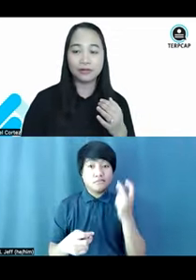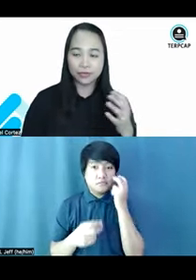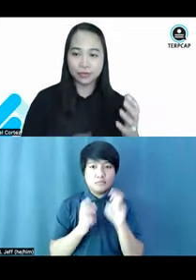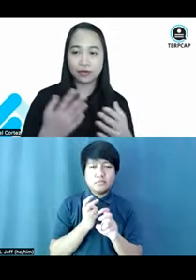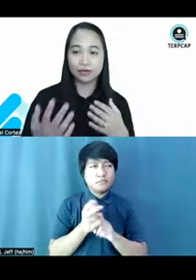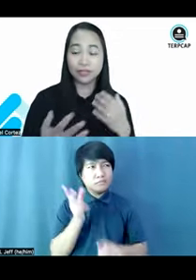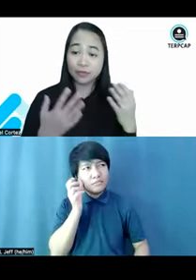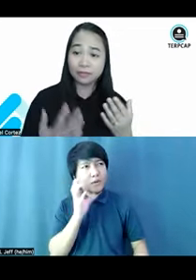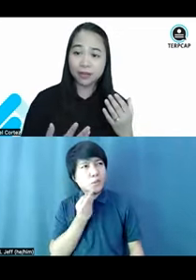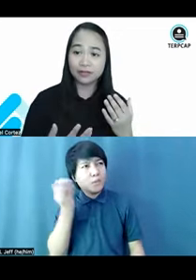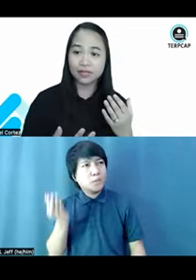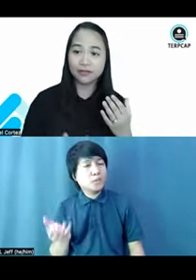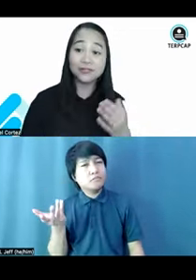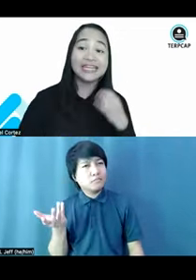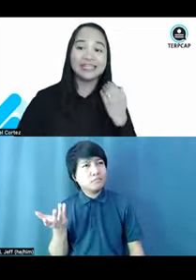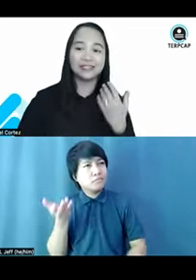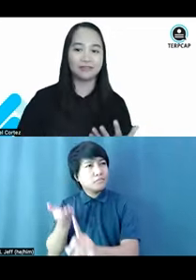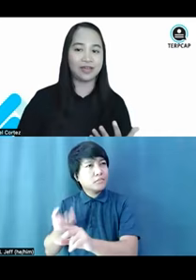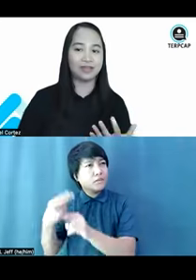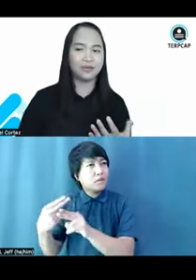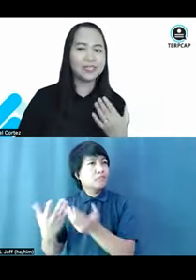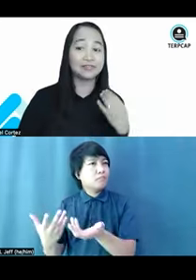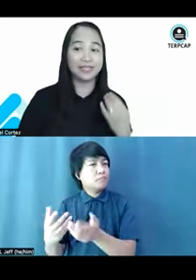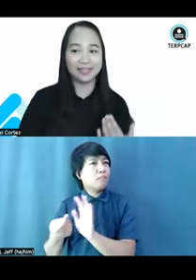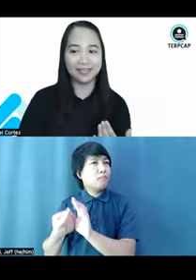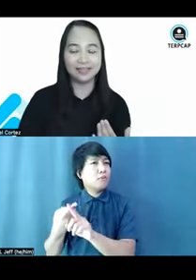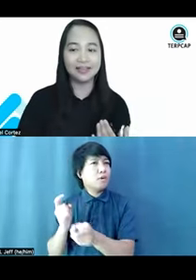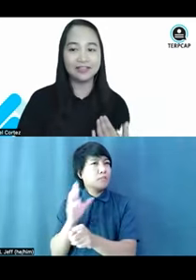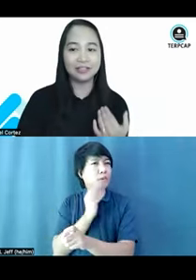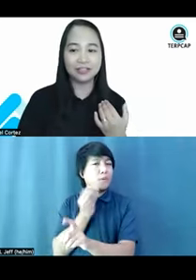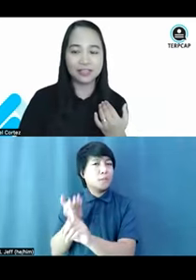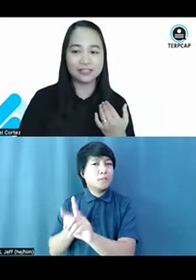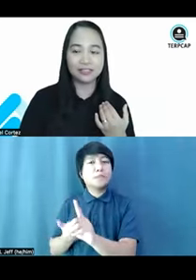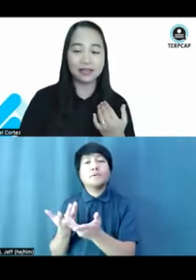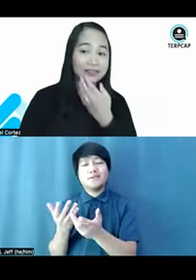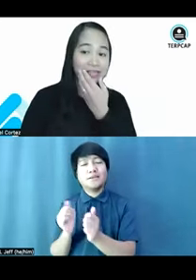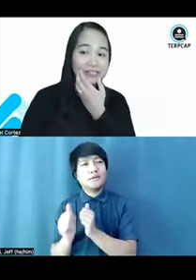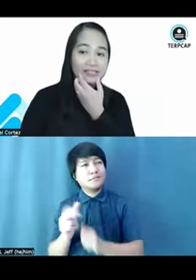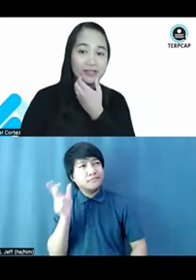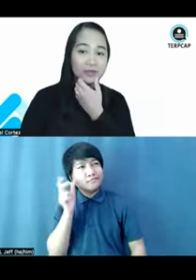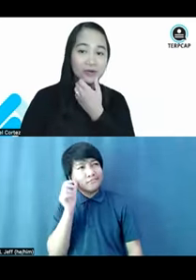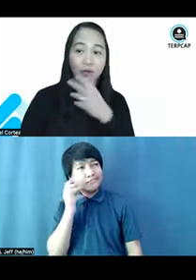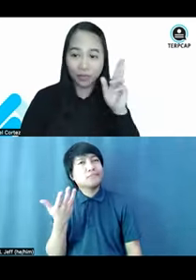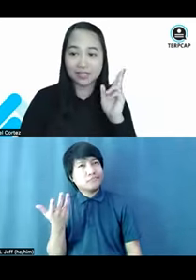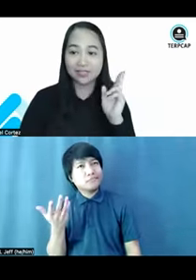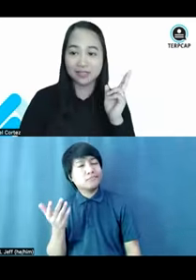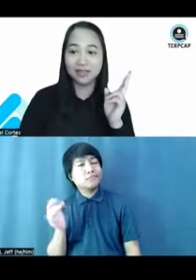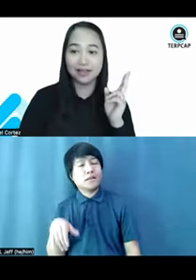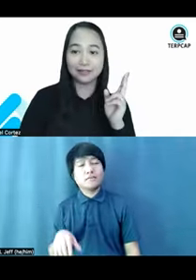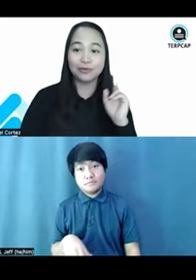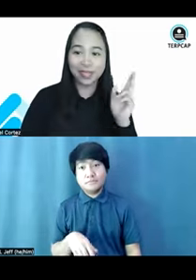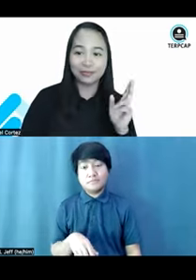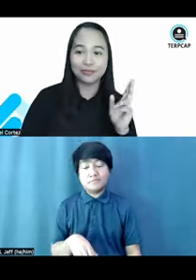visually impaired can also identify who is speaking, not just, unless you are always